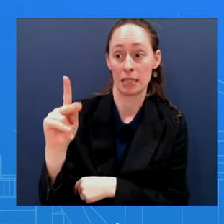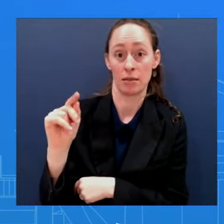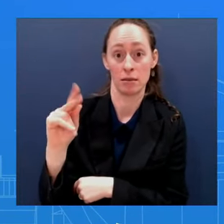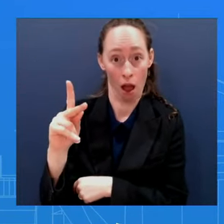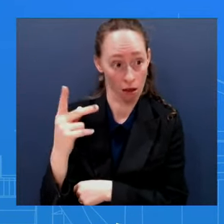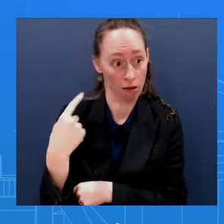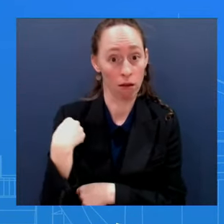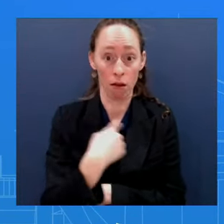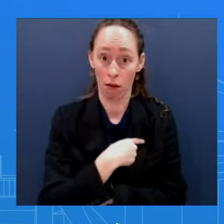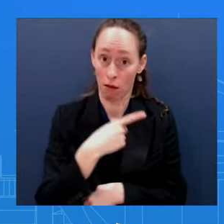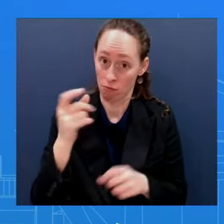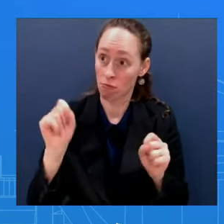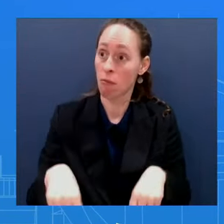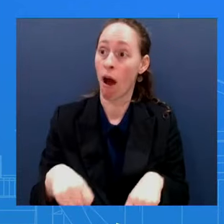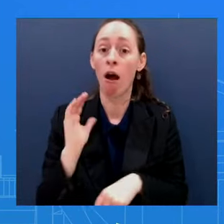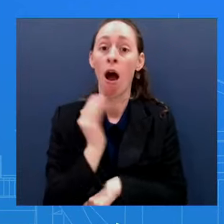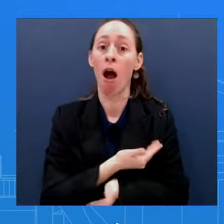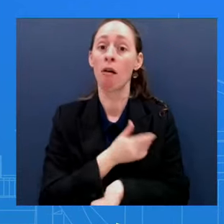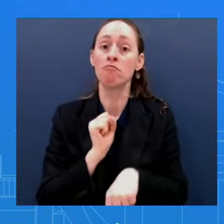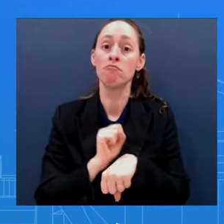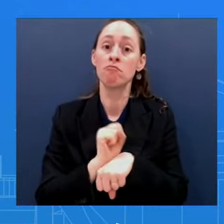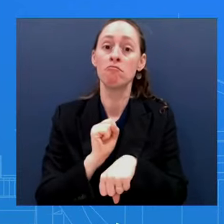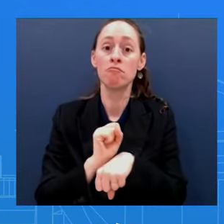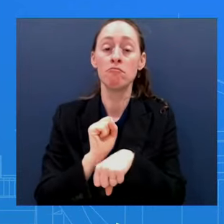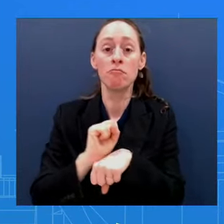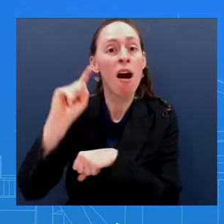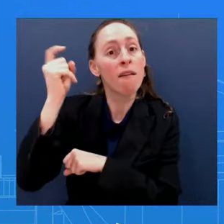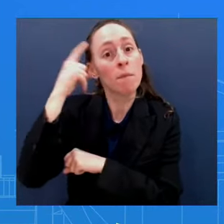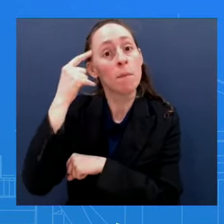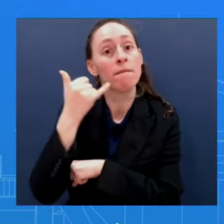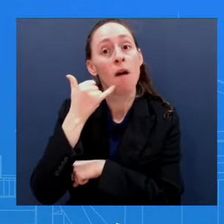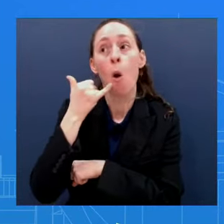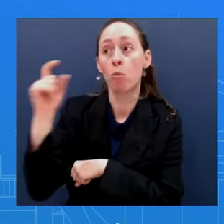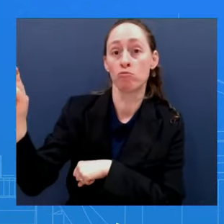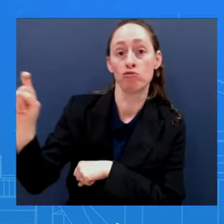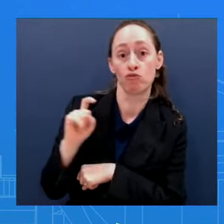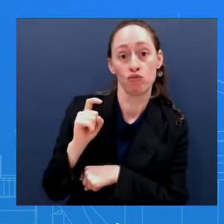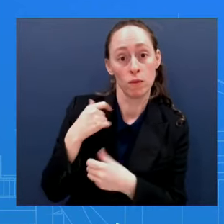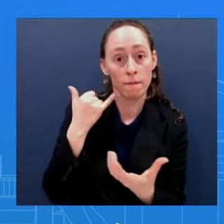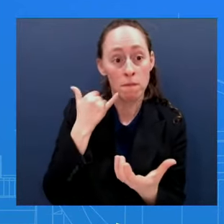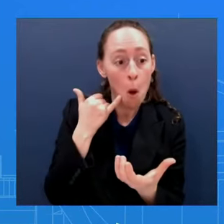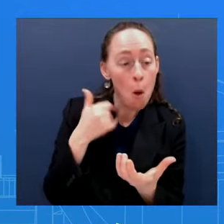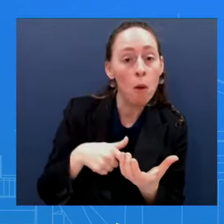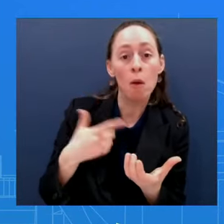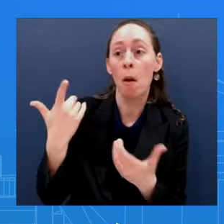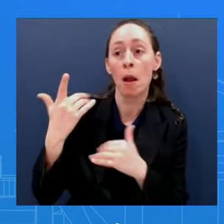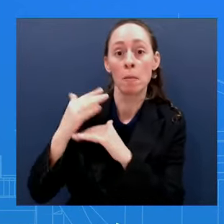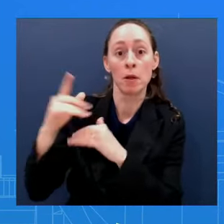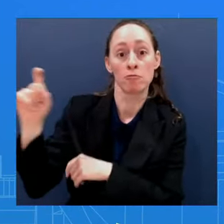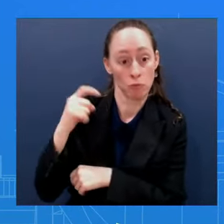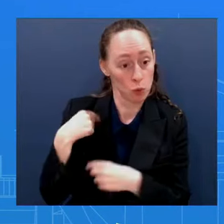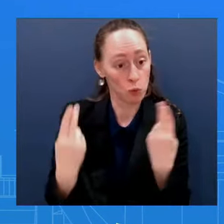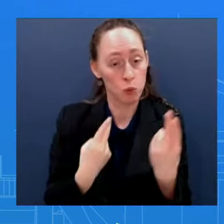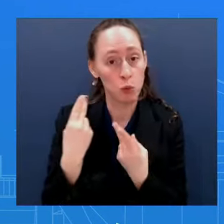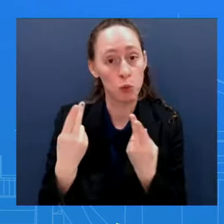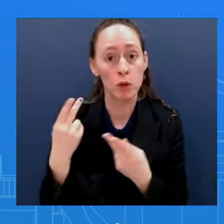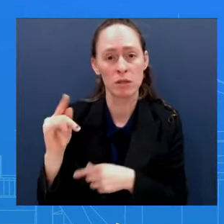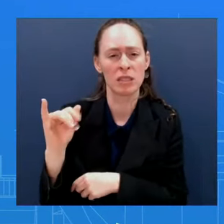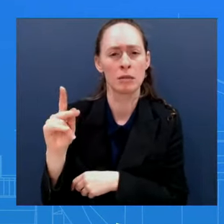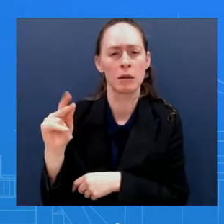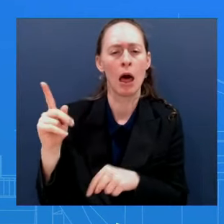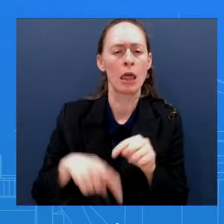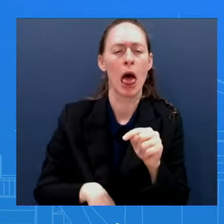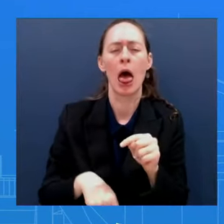the national security technical reasons behind that But it does have to do